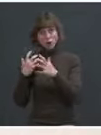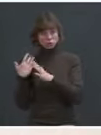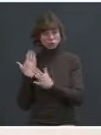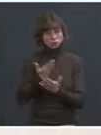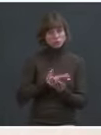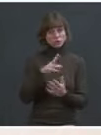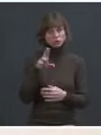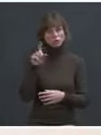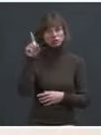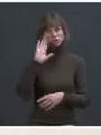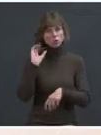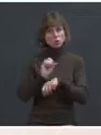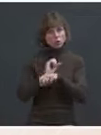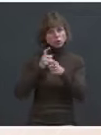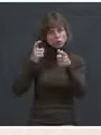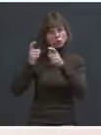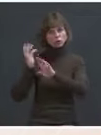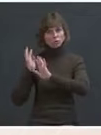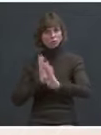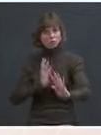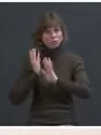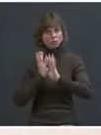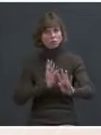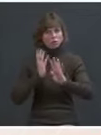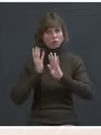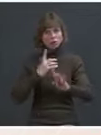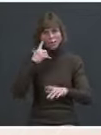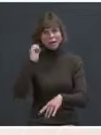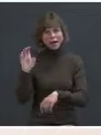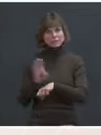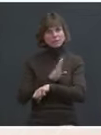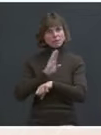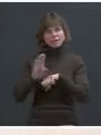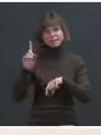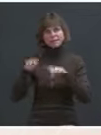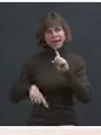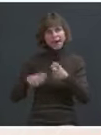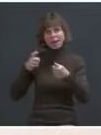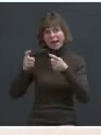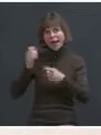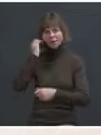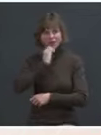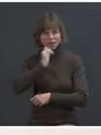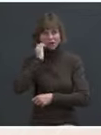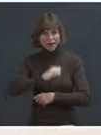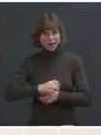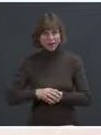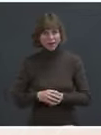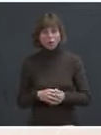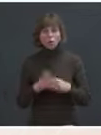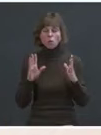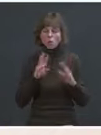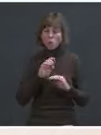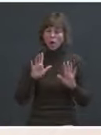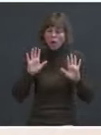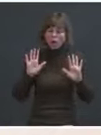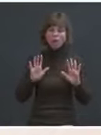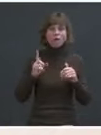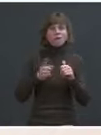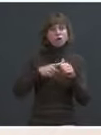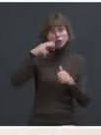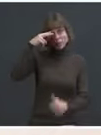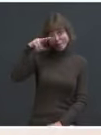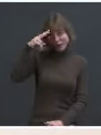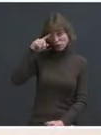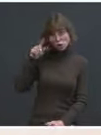regulate the flow because this business can't be tackled from one day to the next. Well, first, it's Mexico will have to be, is